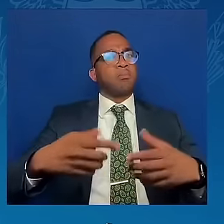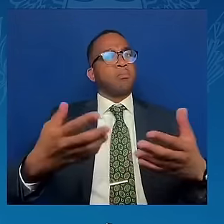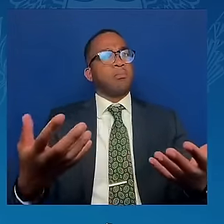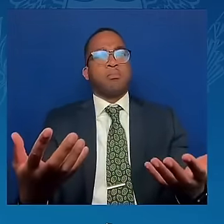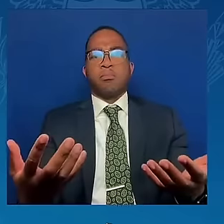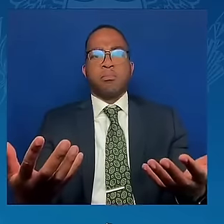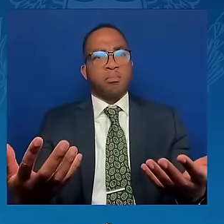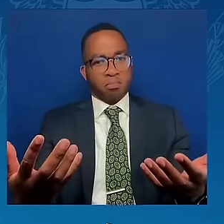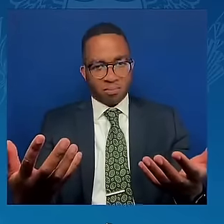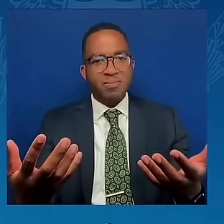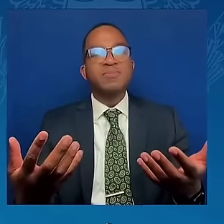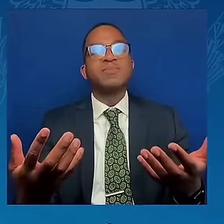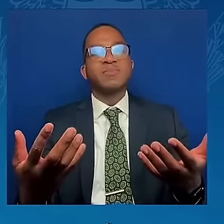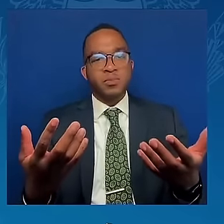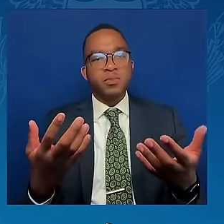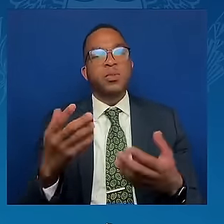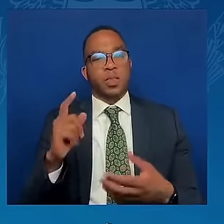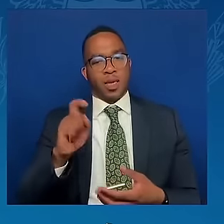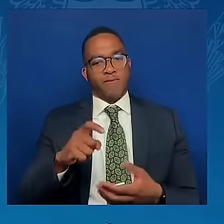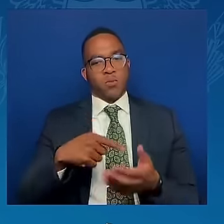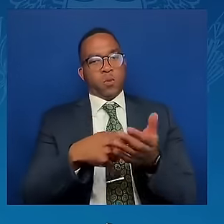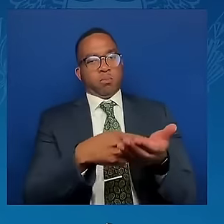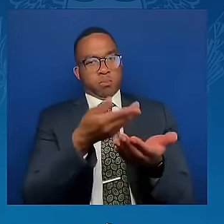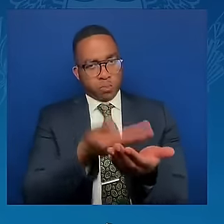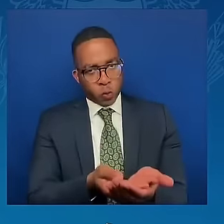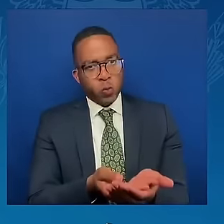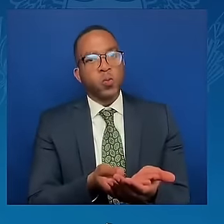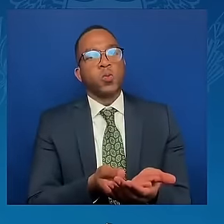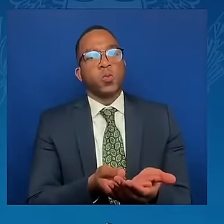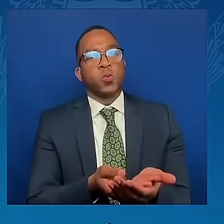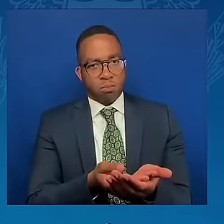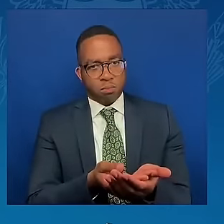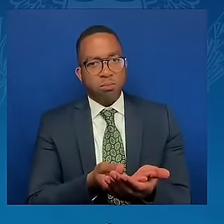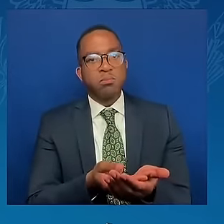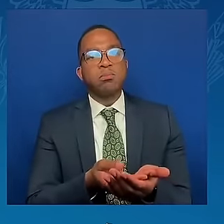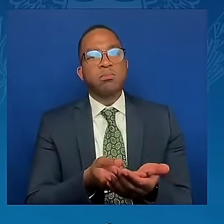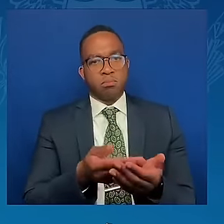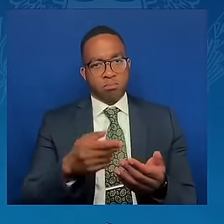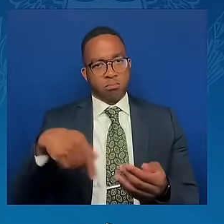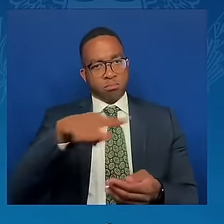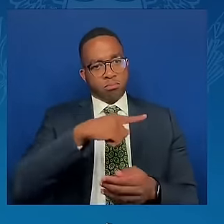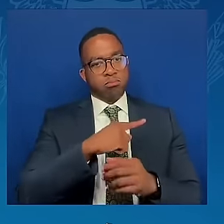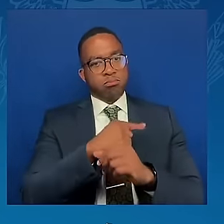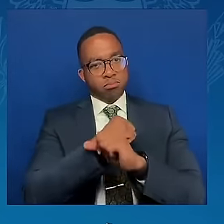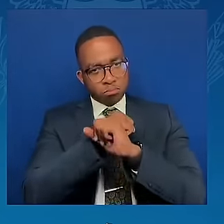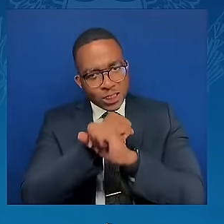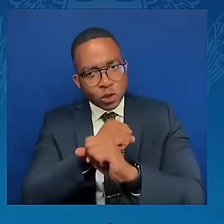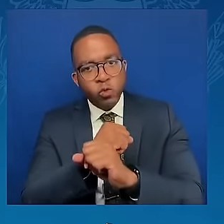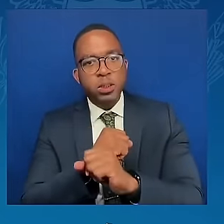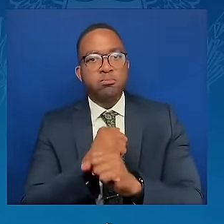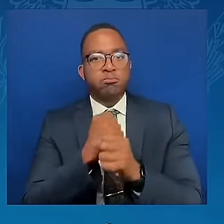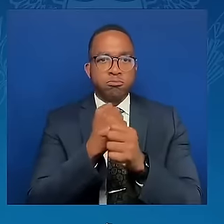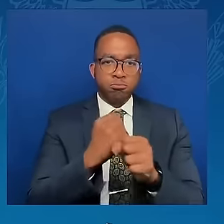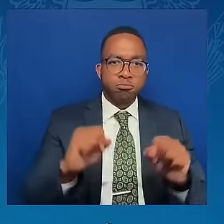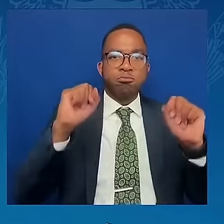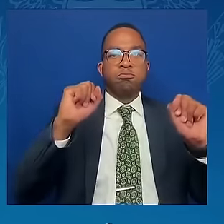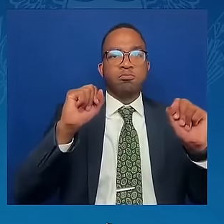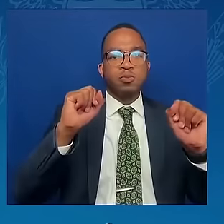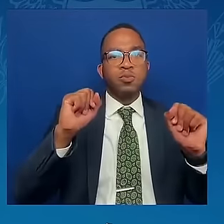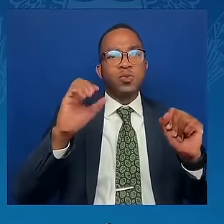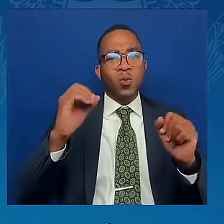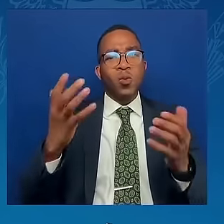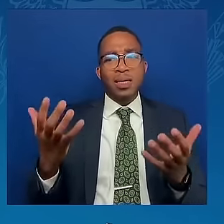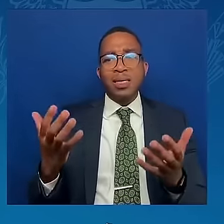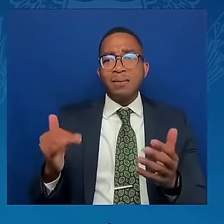that the return of security is indeed possible. We will work out the steps with you. Second, is to provide